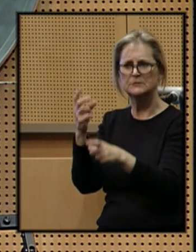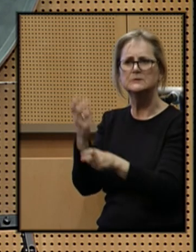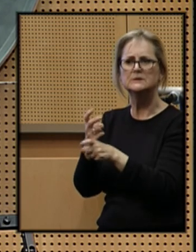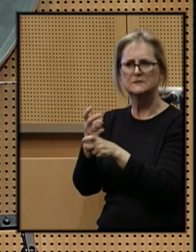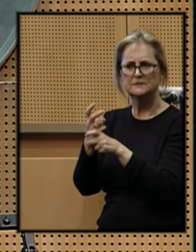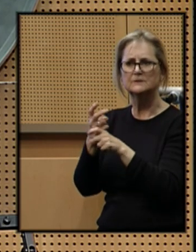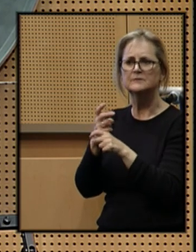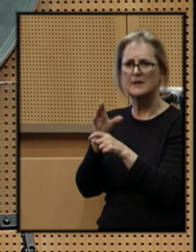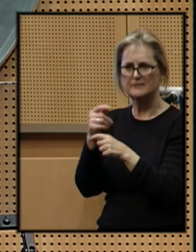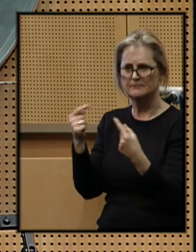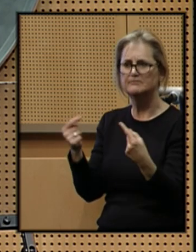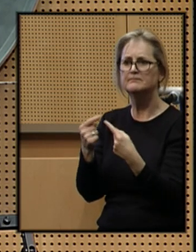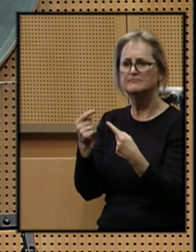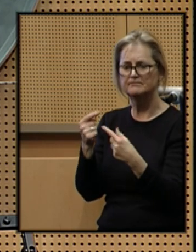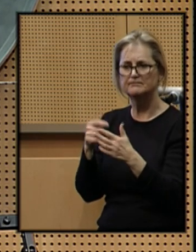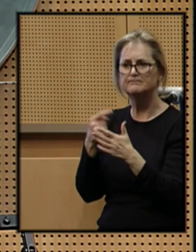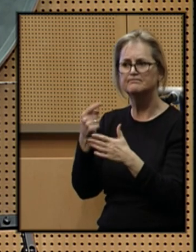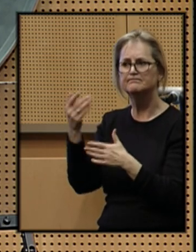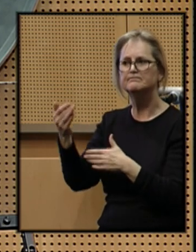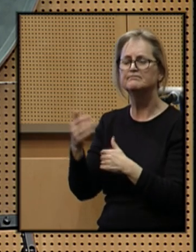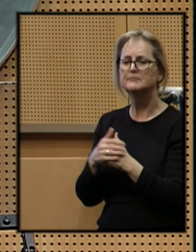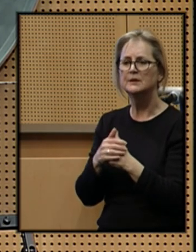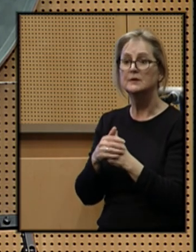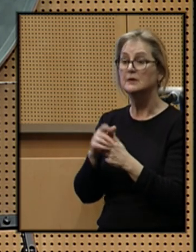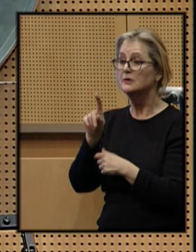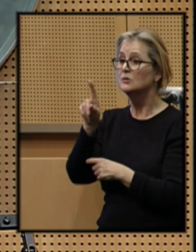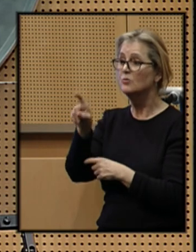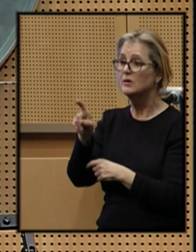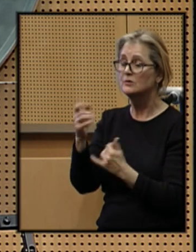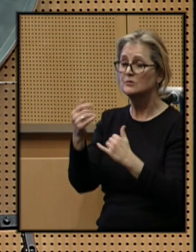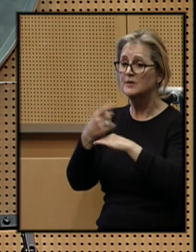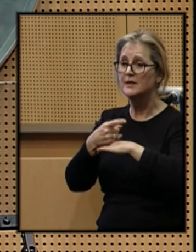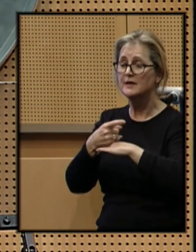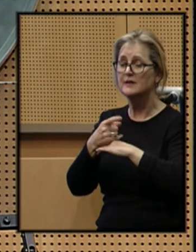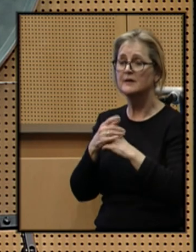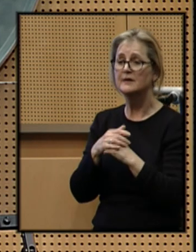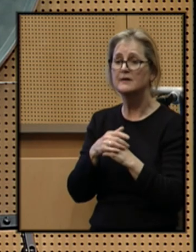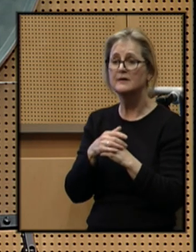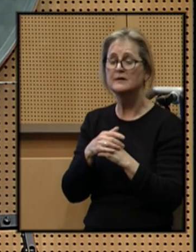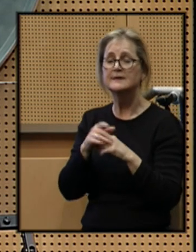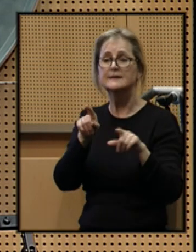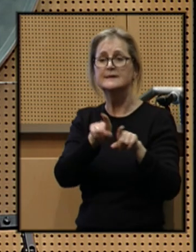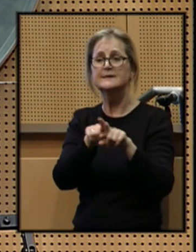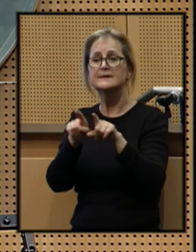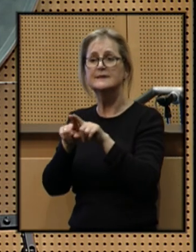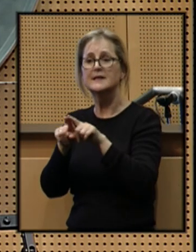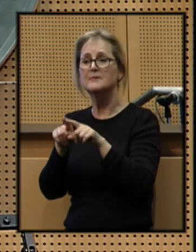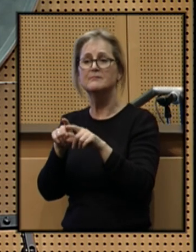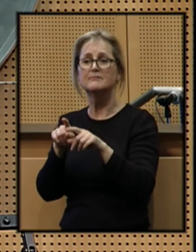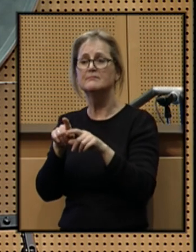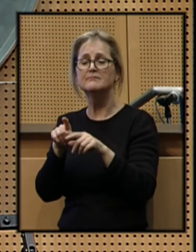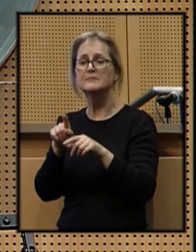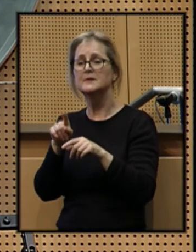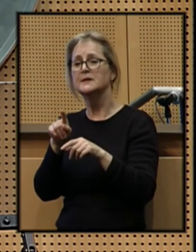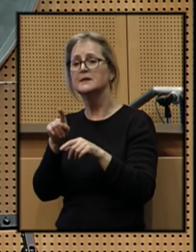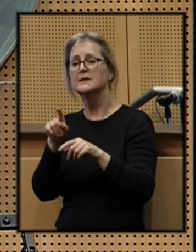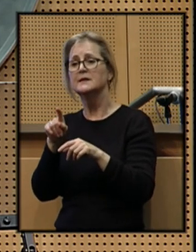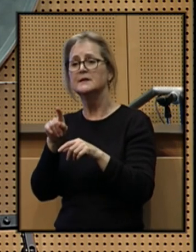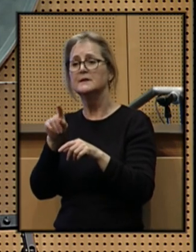and painful. The question today is the same as a half century ago.